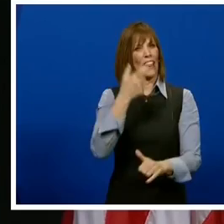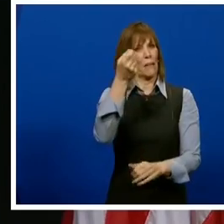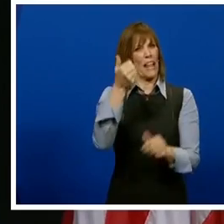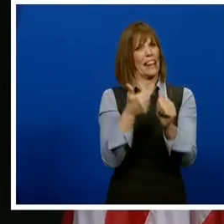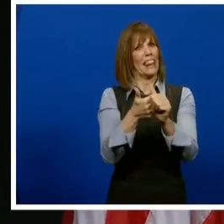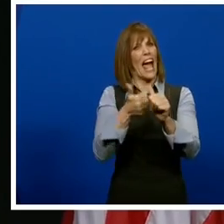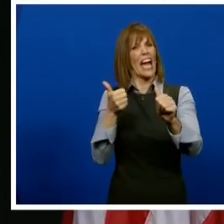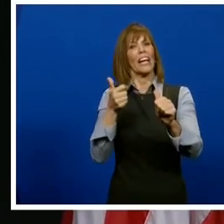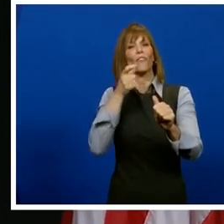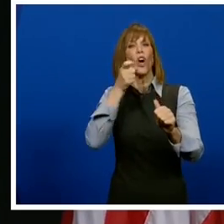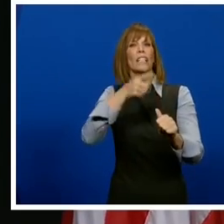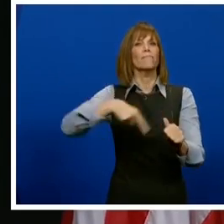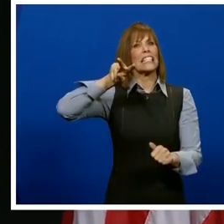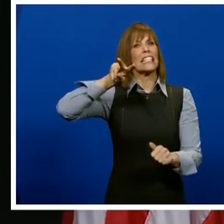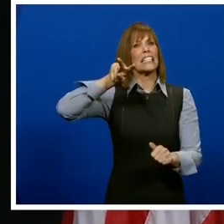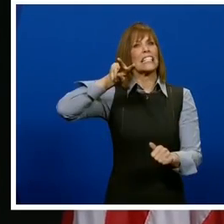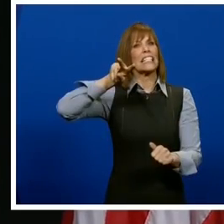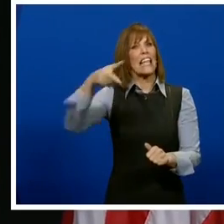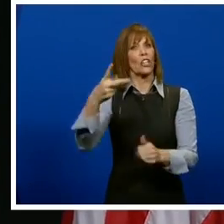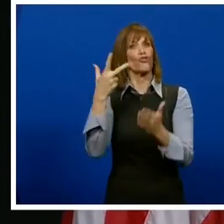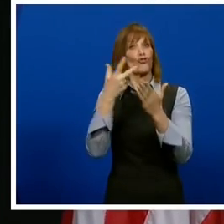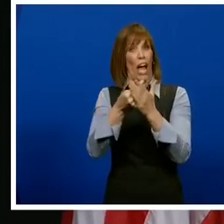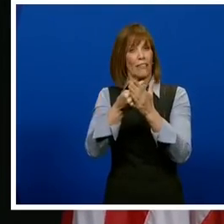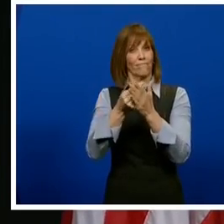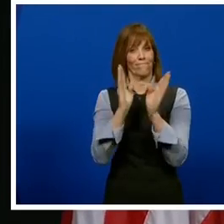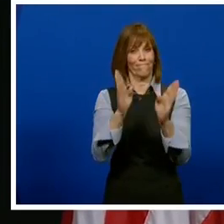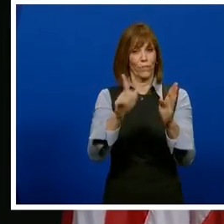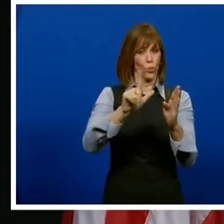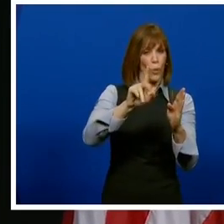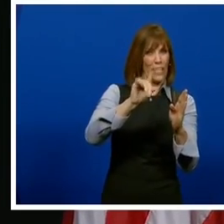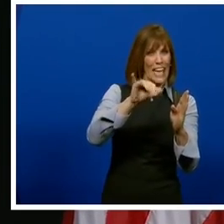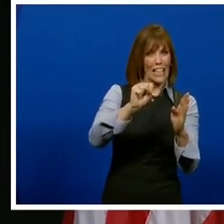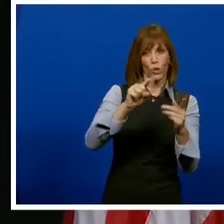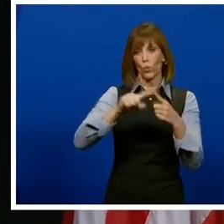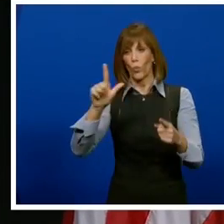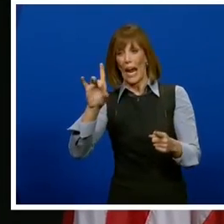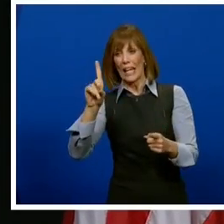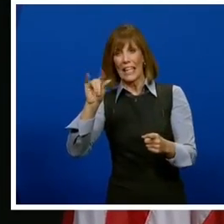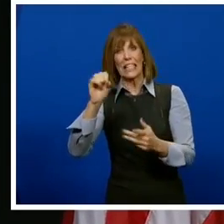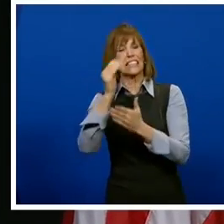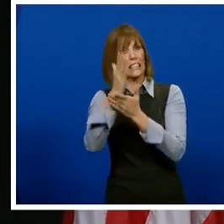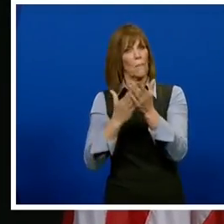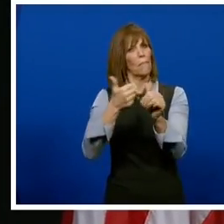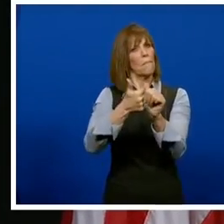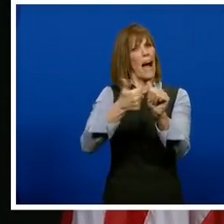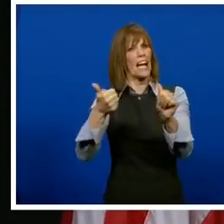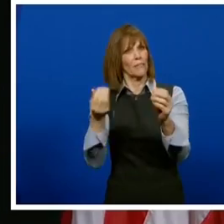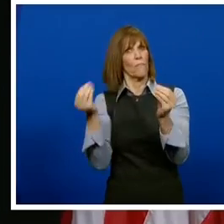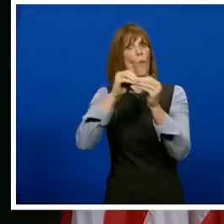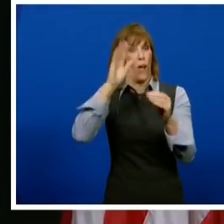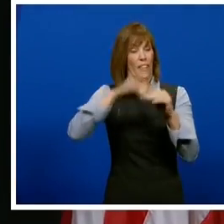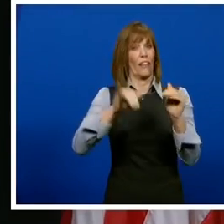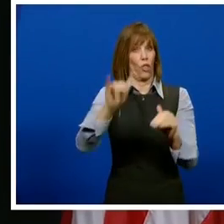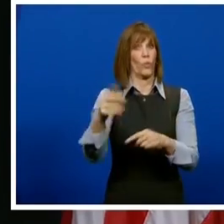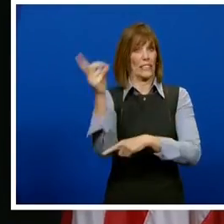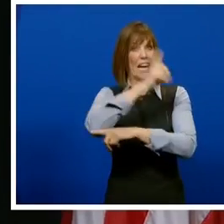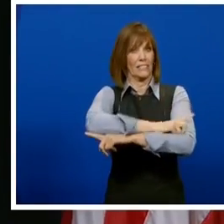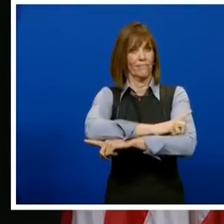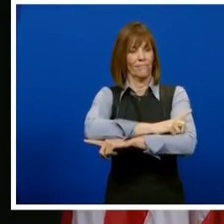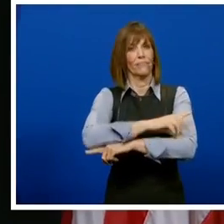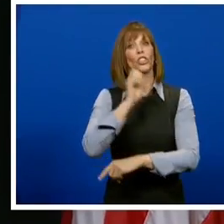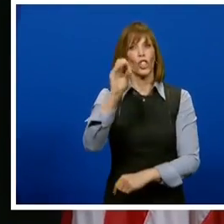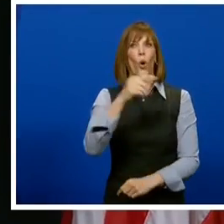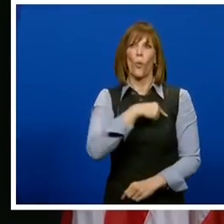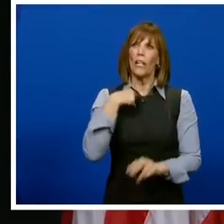in the timely administration of second doses, the recommended 21-day window for Pfizer vaccine and the 28-day window for